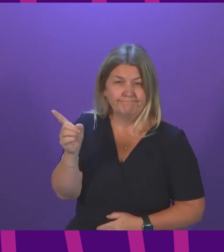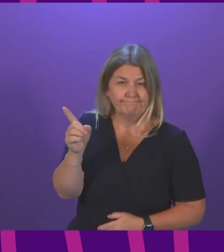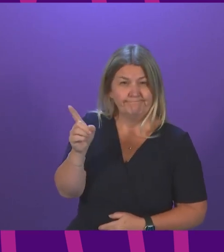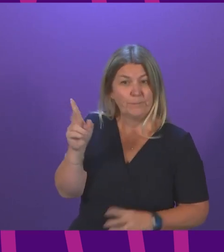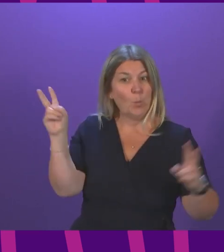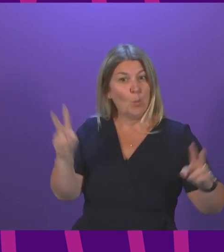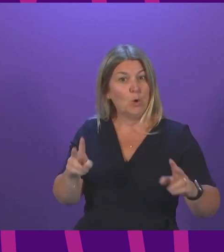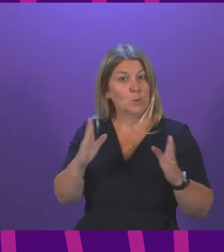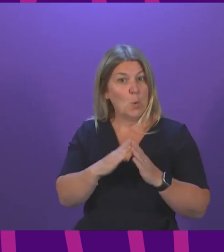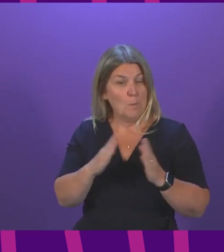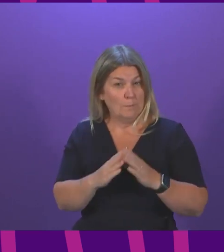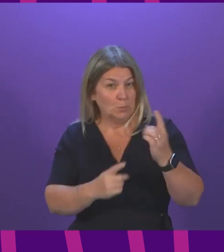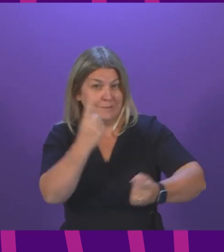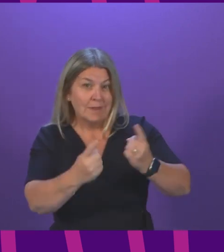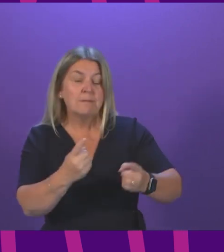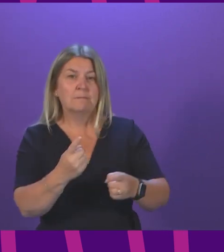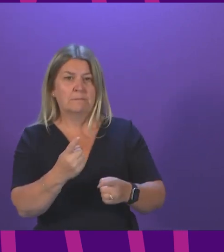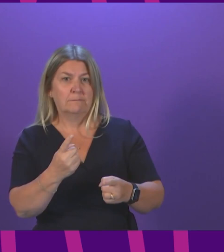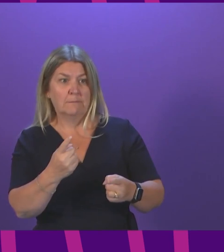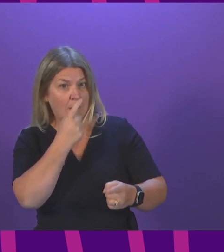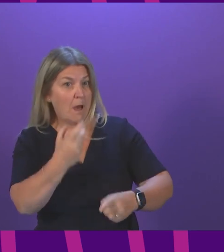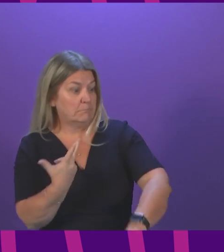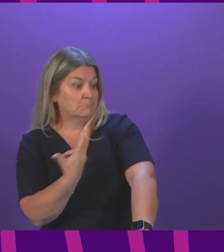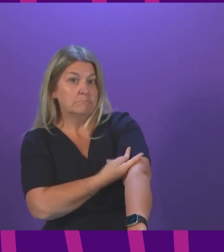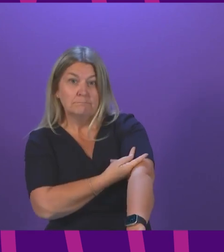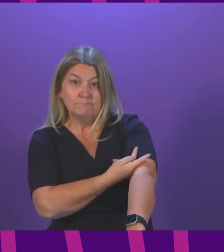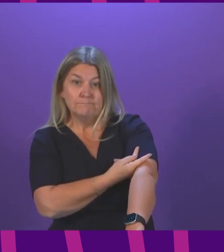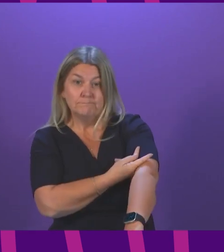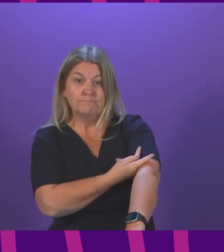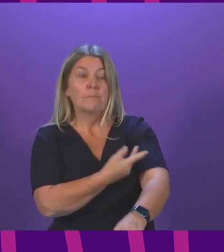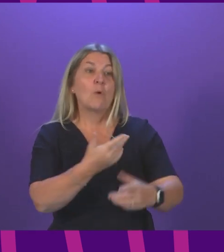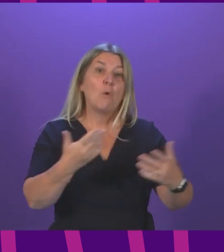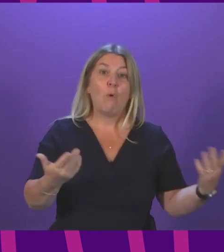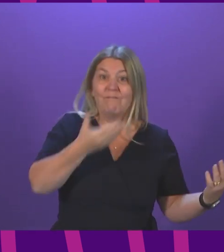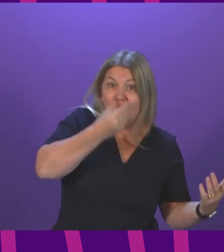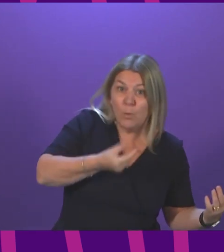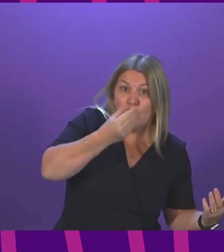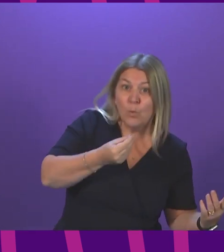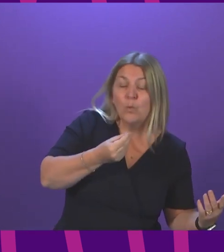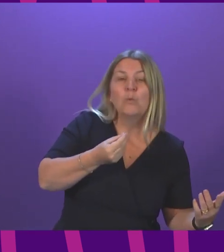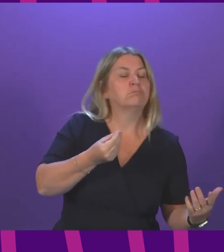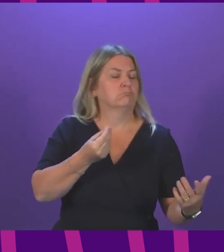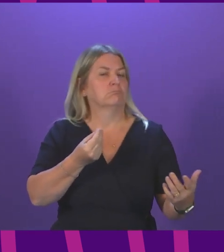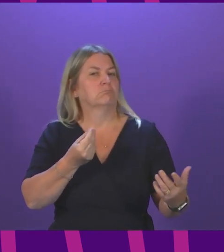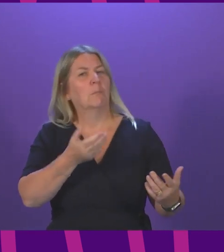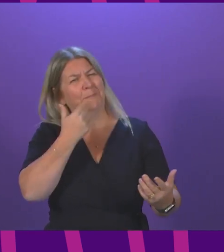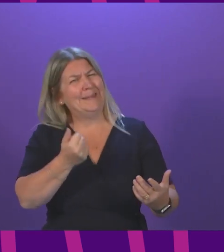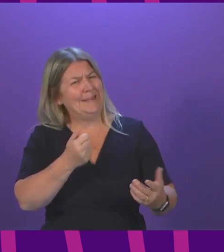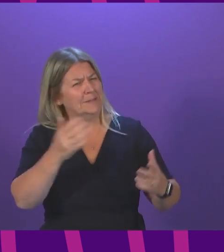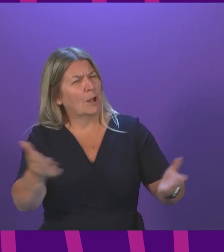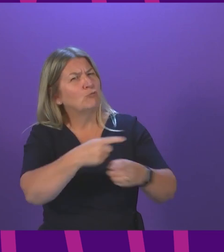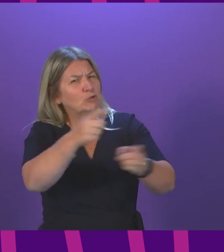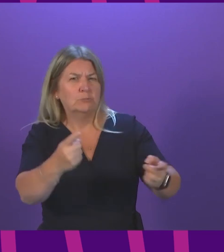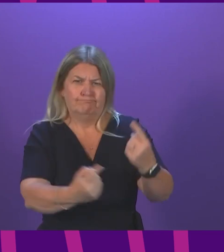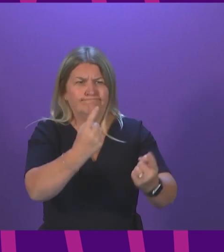for the COVID vaccination or the flu vaccination to please get it, because it will save lives. I've had both of my COVID vaccinations